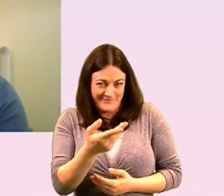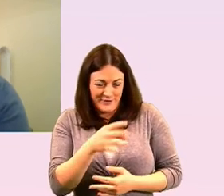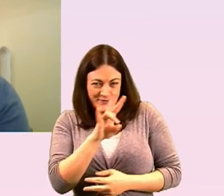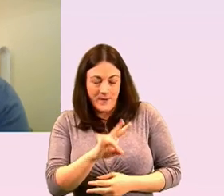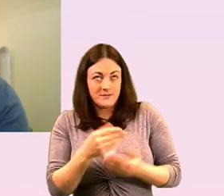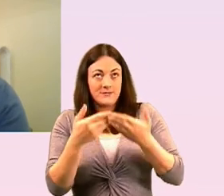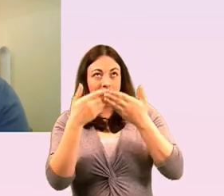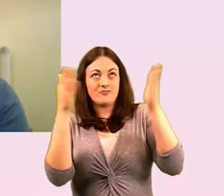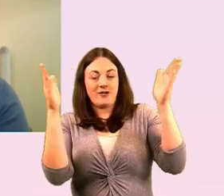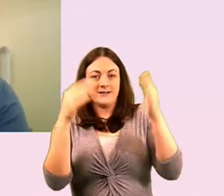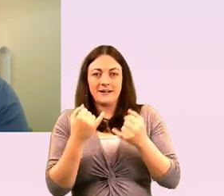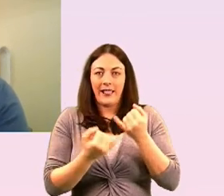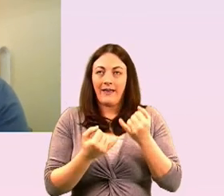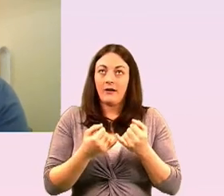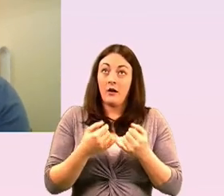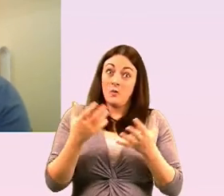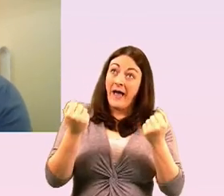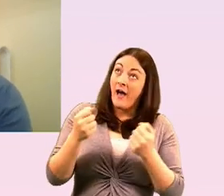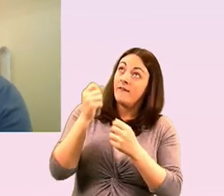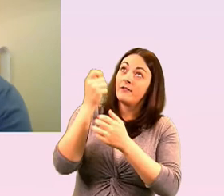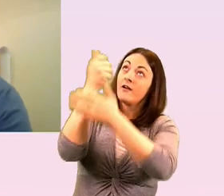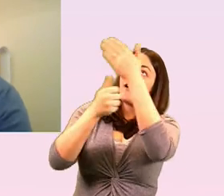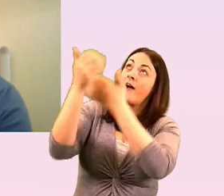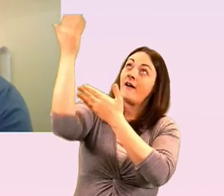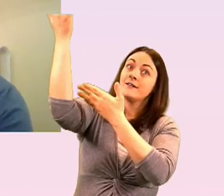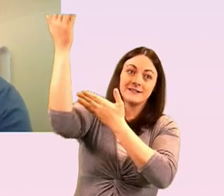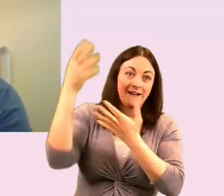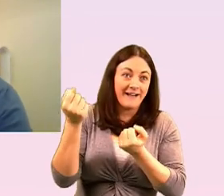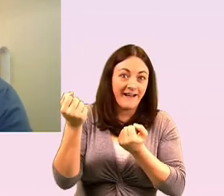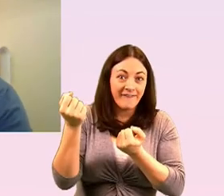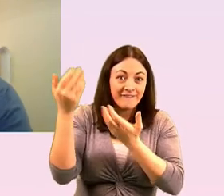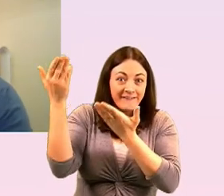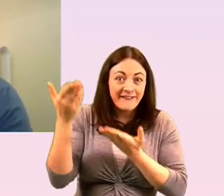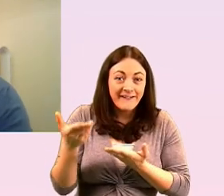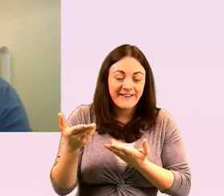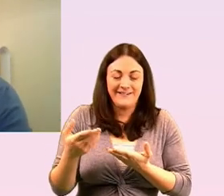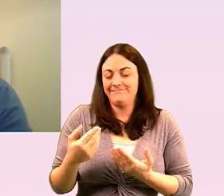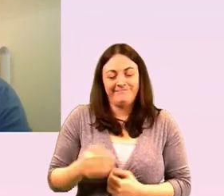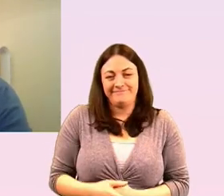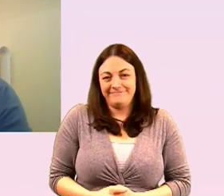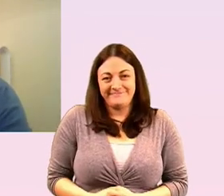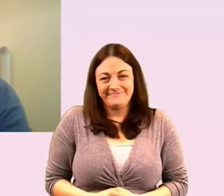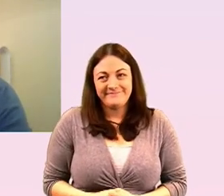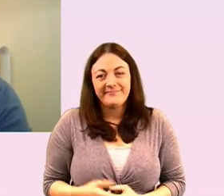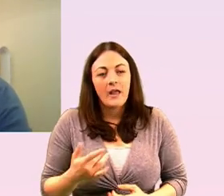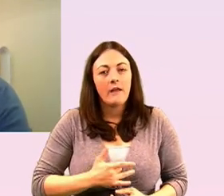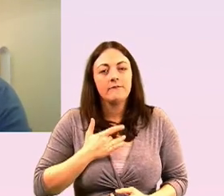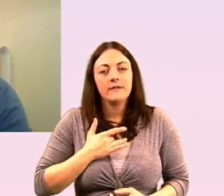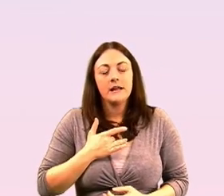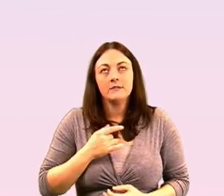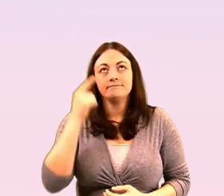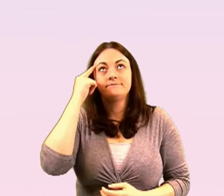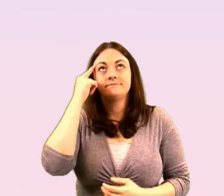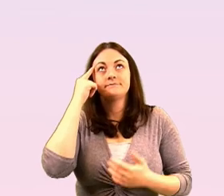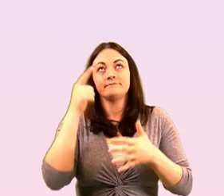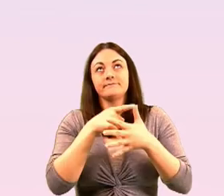well i could answer that one easy enough wrong audience yeah i know i think off the top of my head